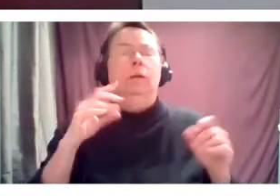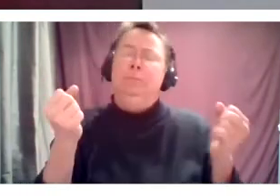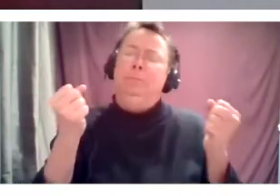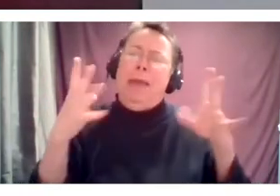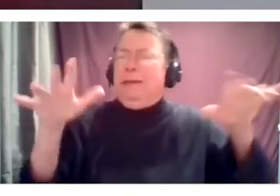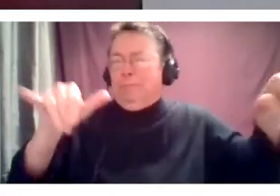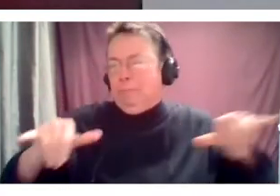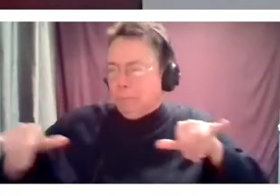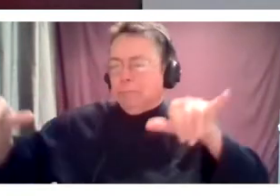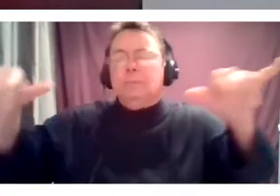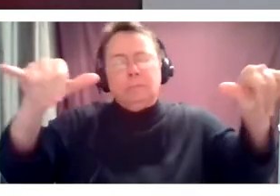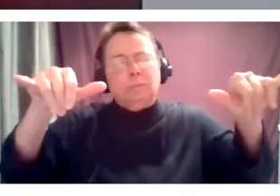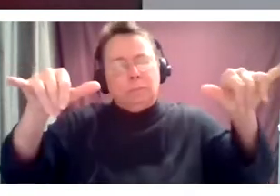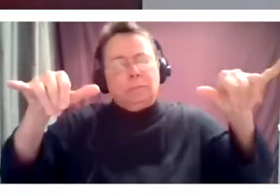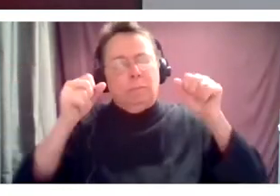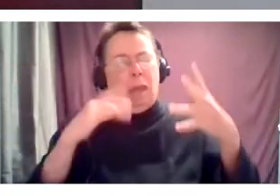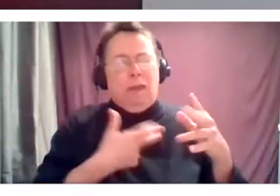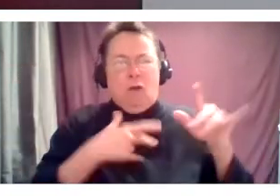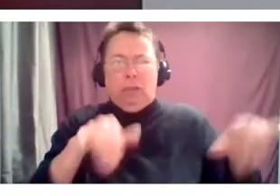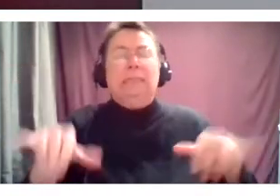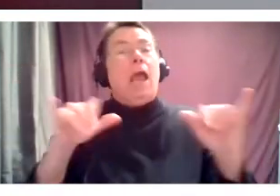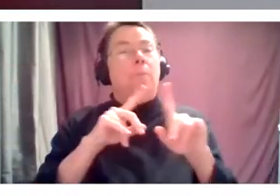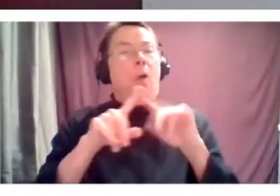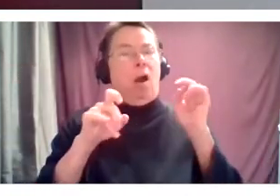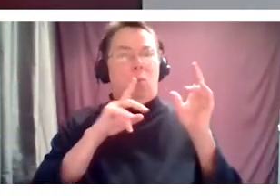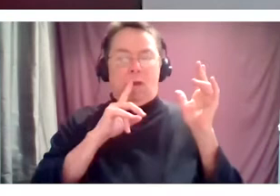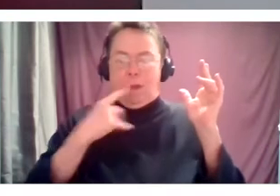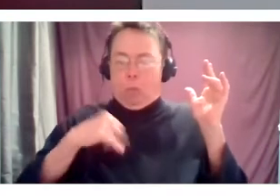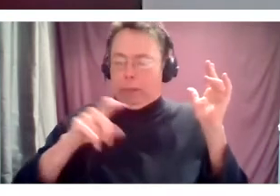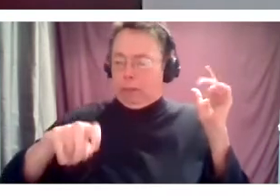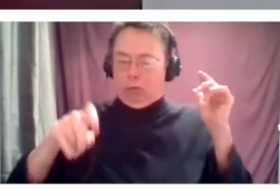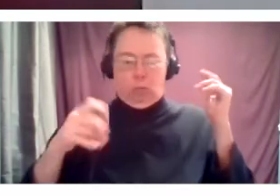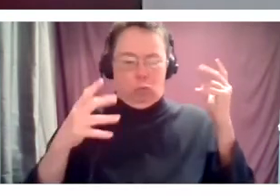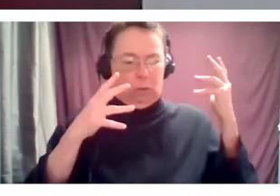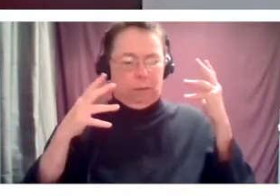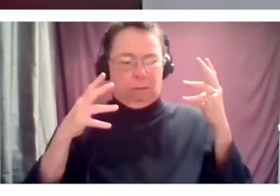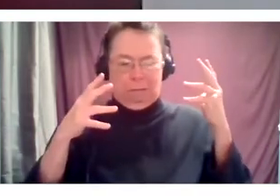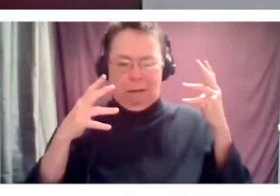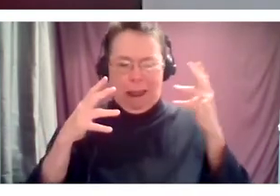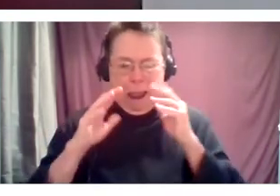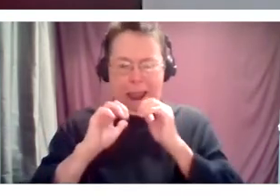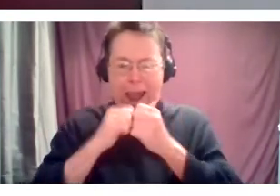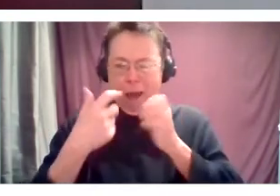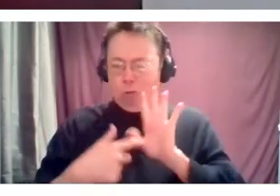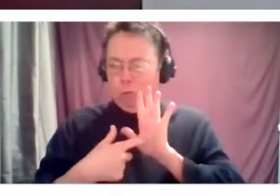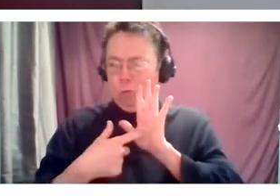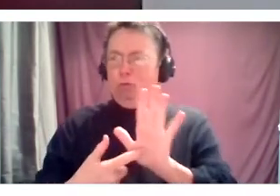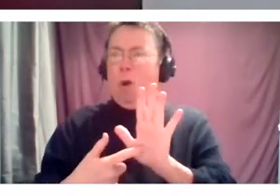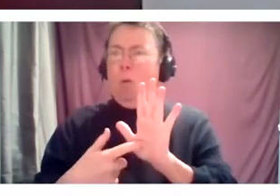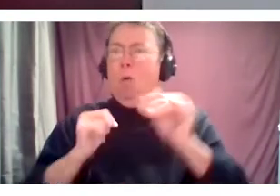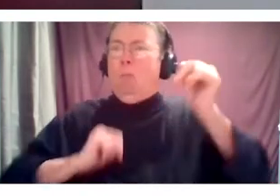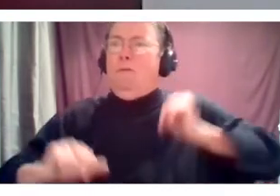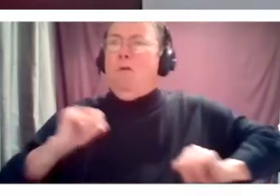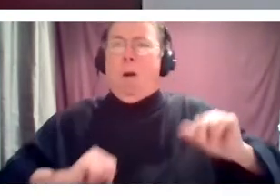are finding it necessary to find new ways to express our art and to lift our